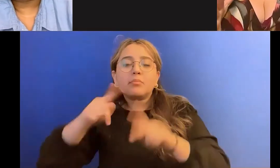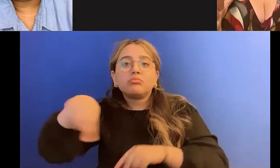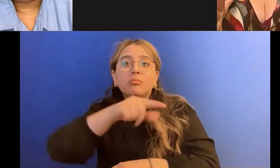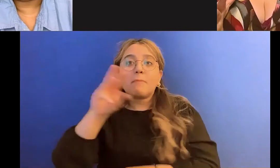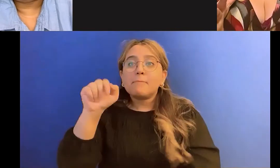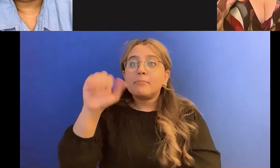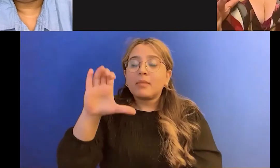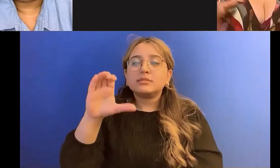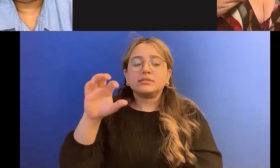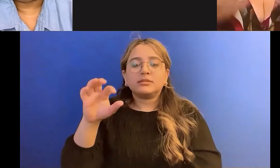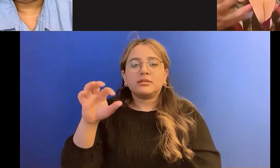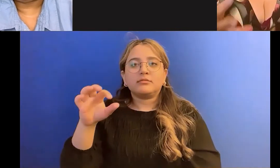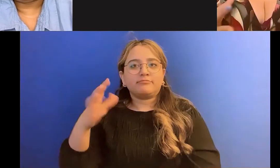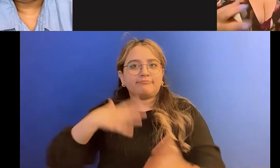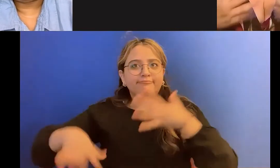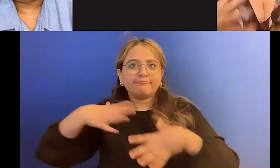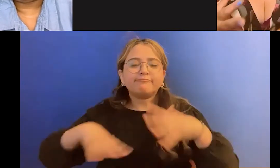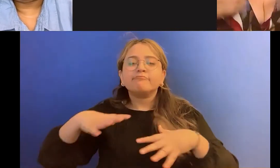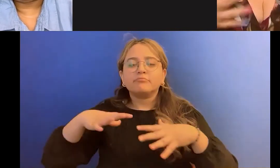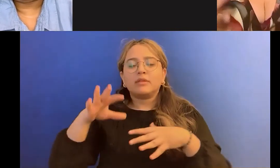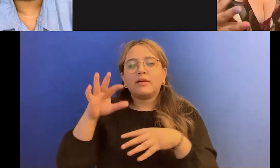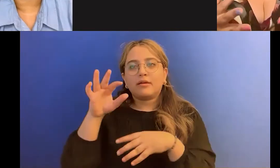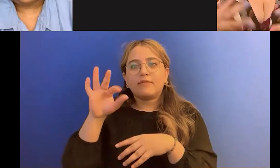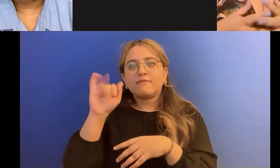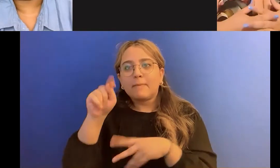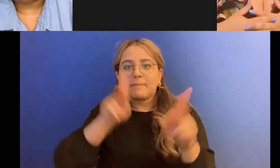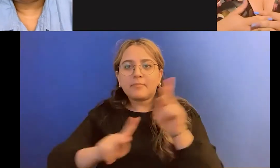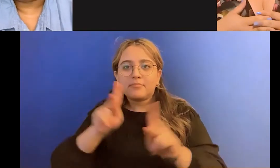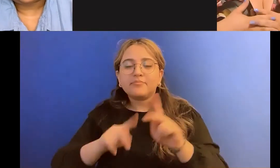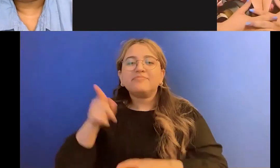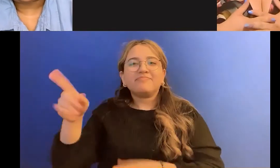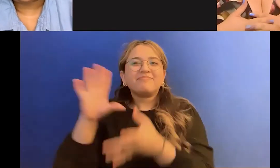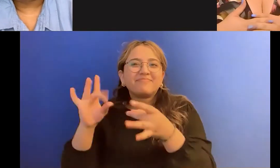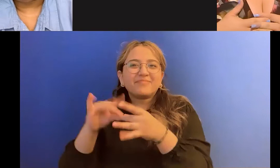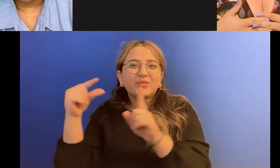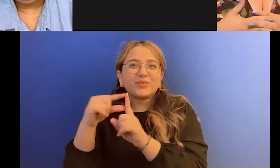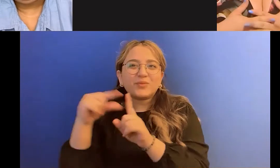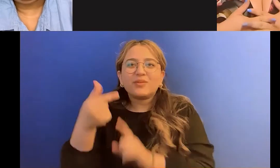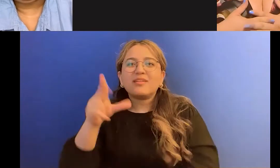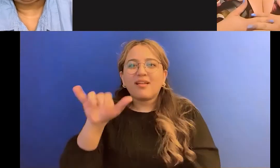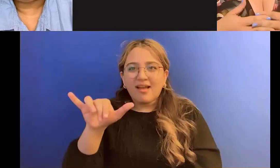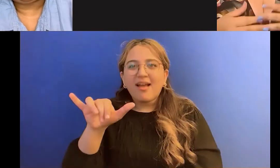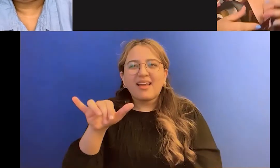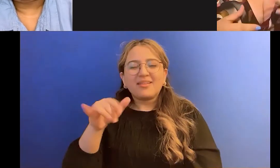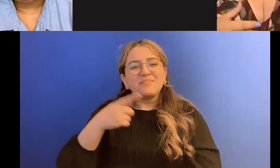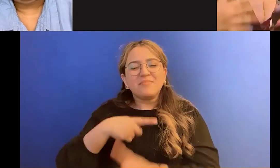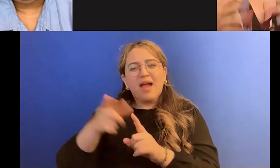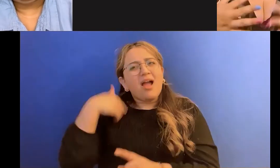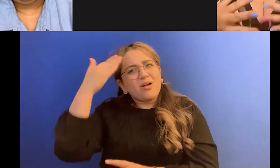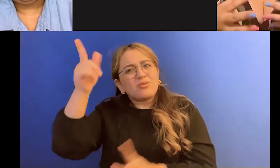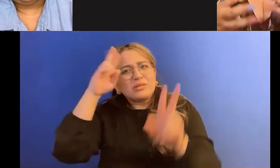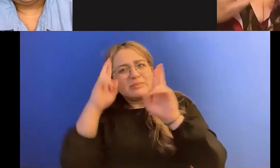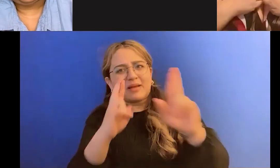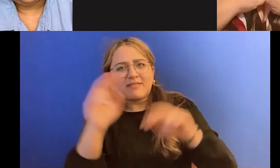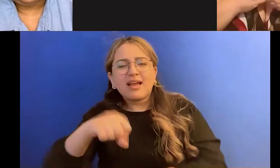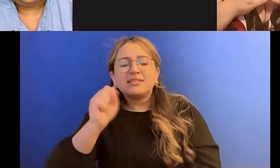think most of the folks he works with identify with the term guy because he uses the term guy a lot and I know he's respectful of that. Um, but, but, you know,